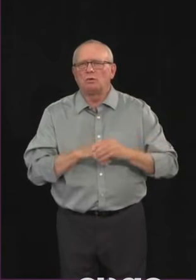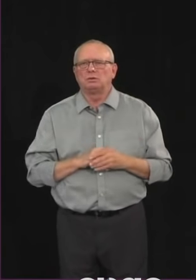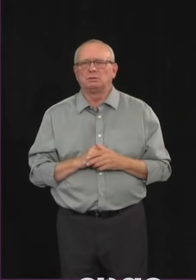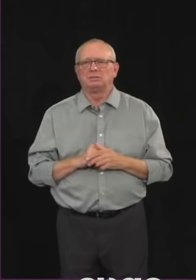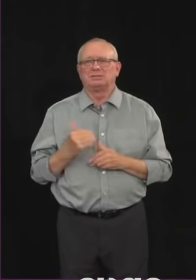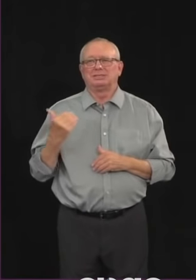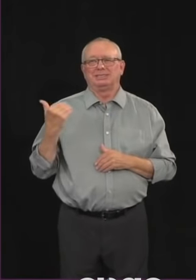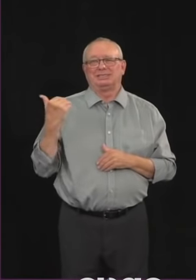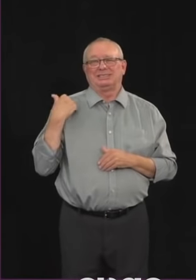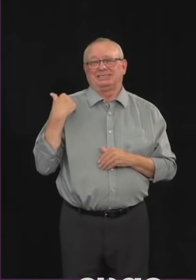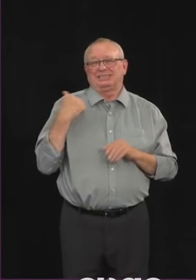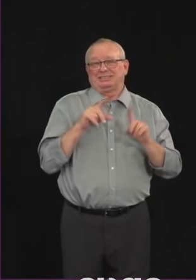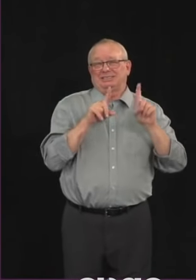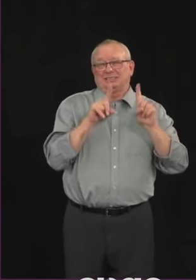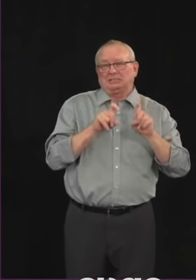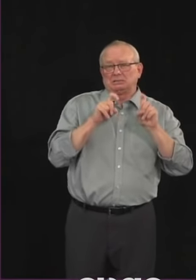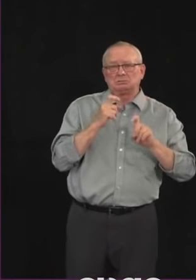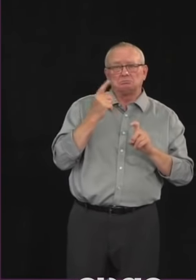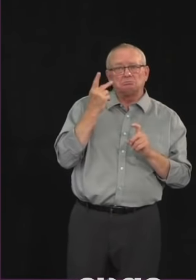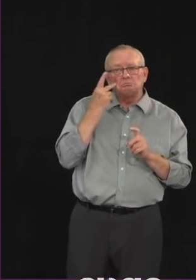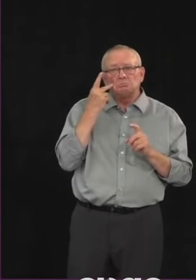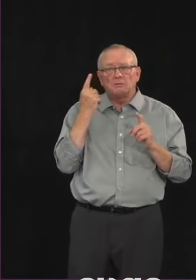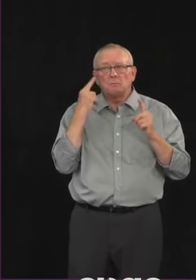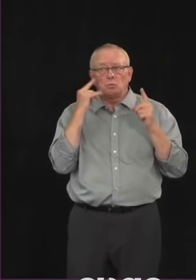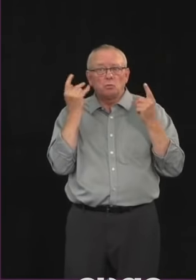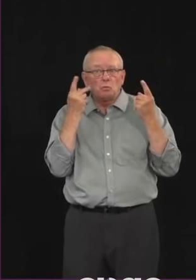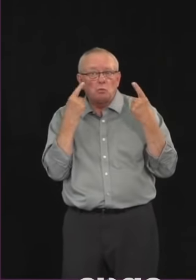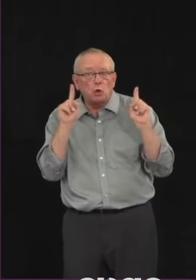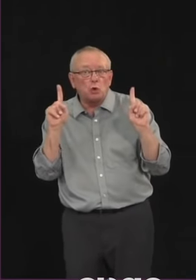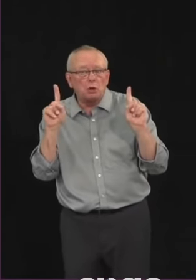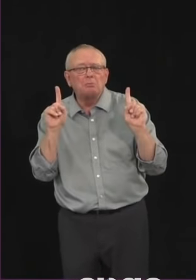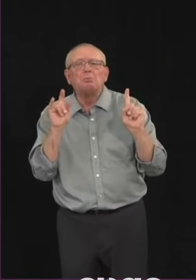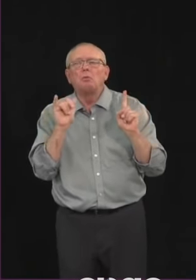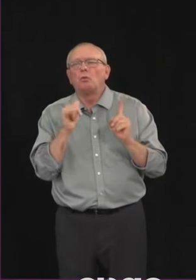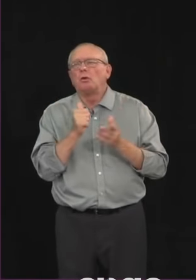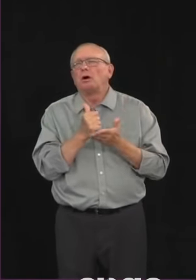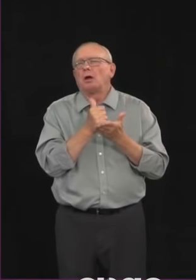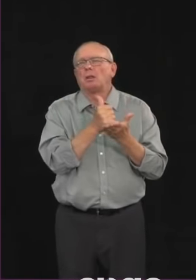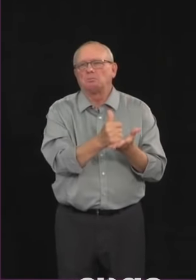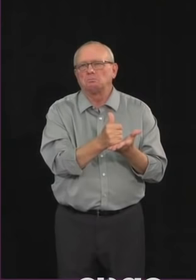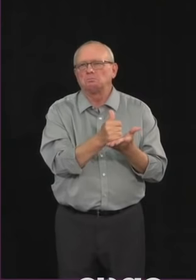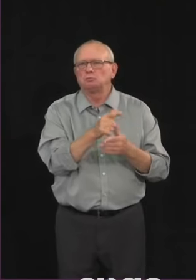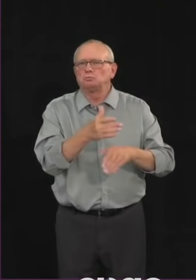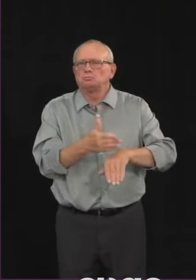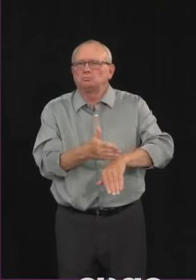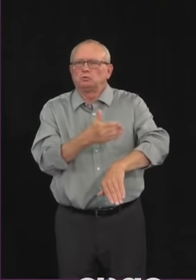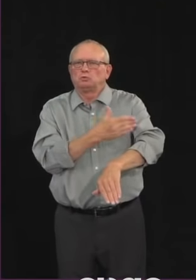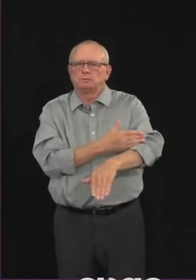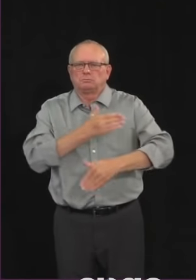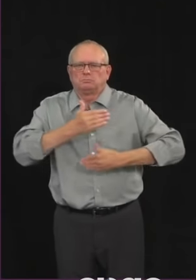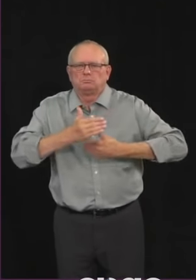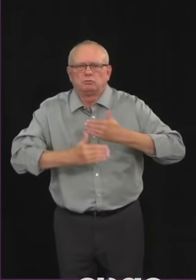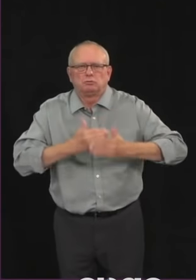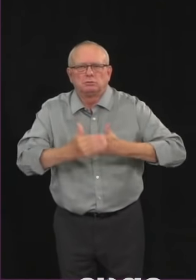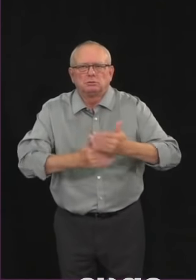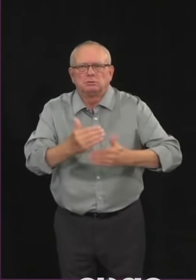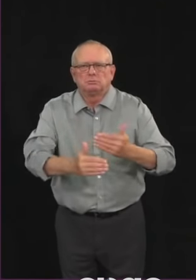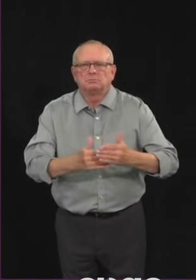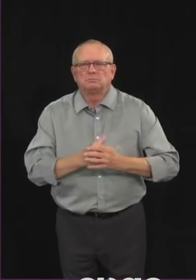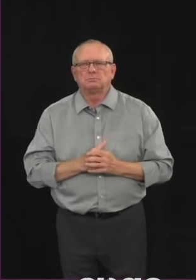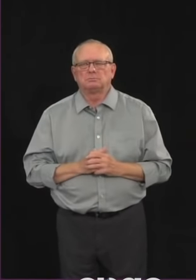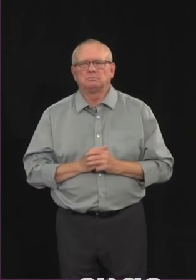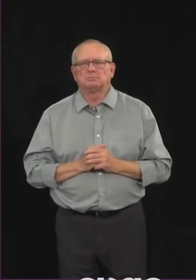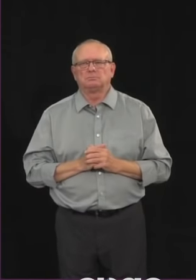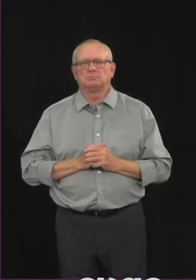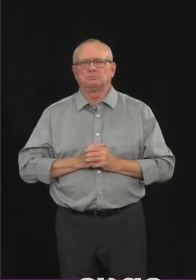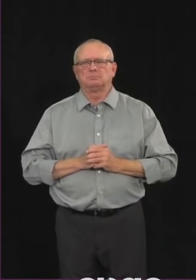happening over the last week and a half to inform the better processes to inform improvement in process as